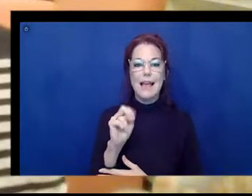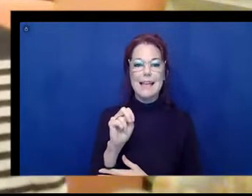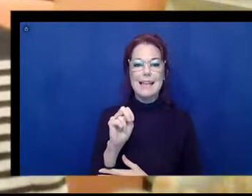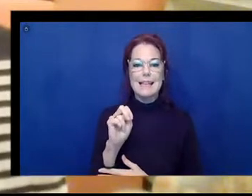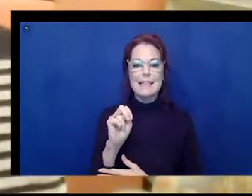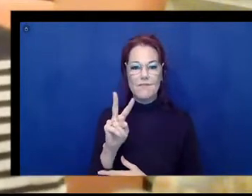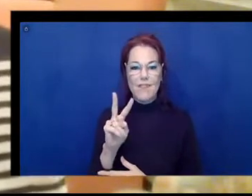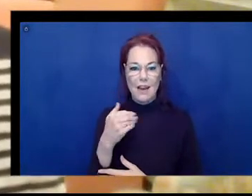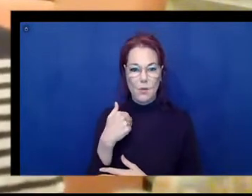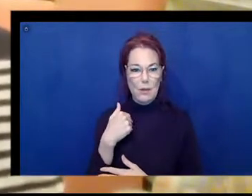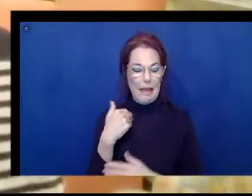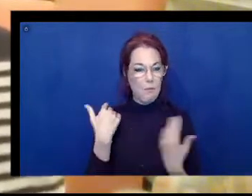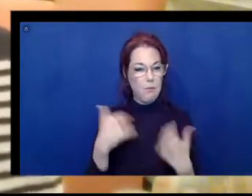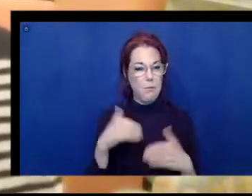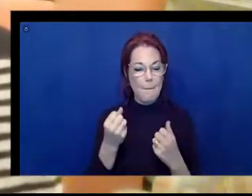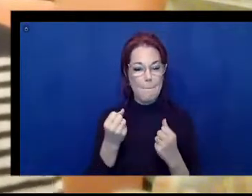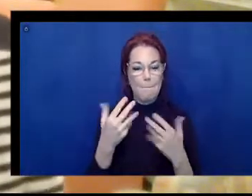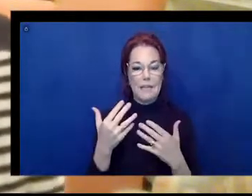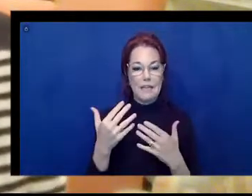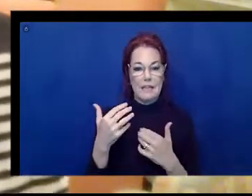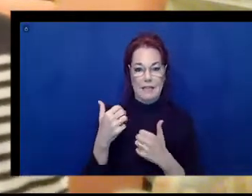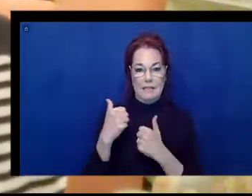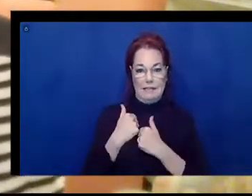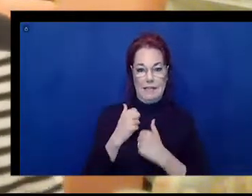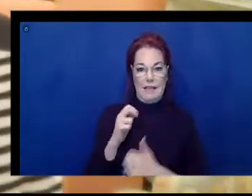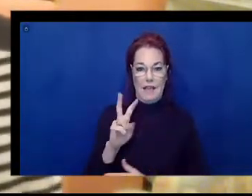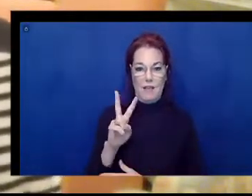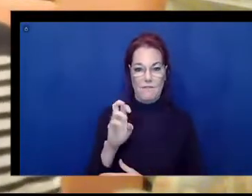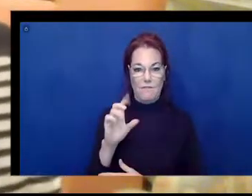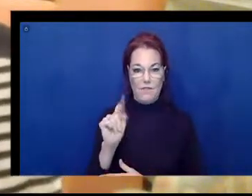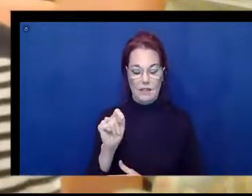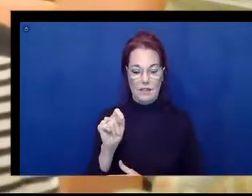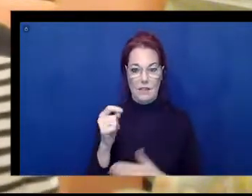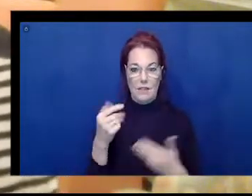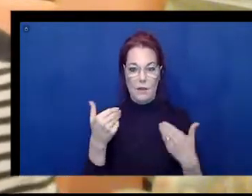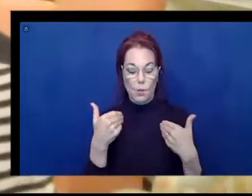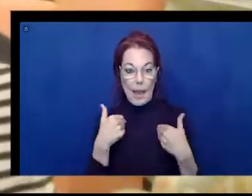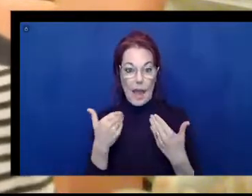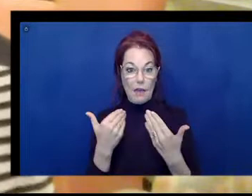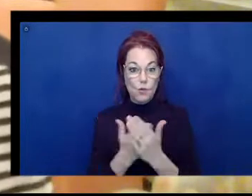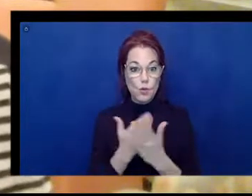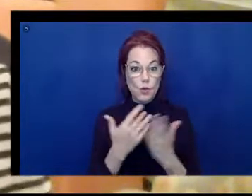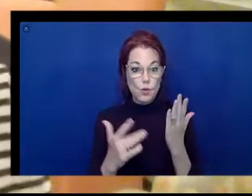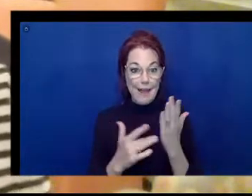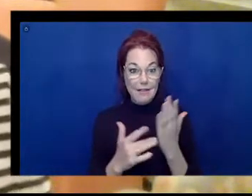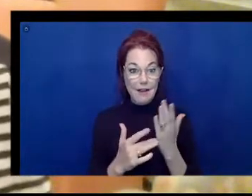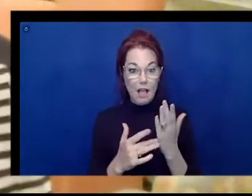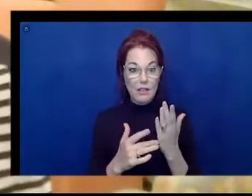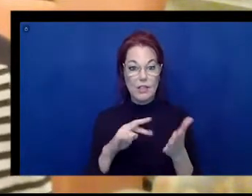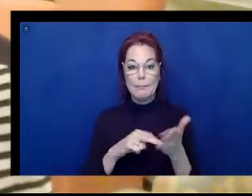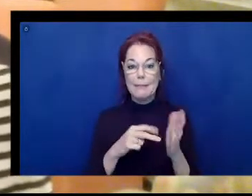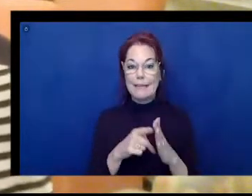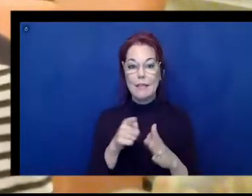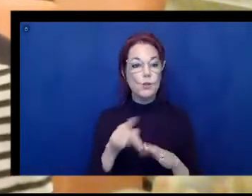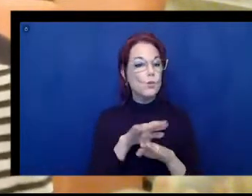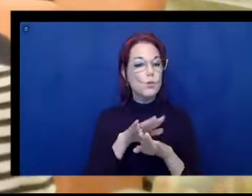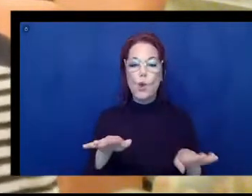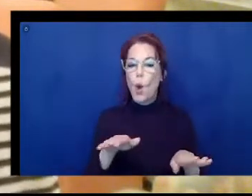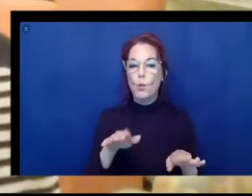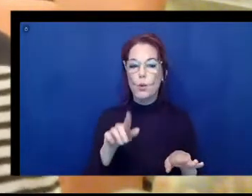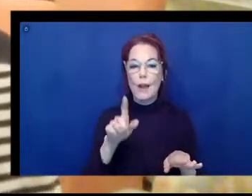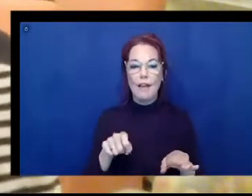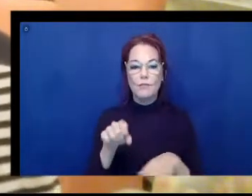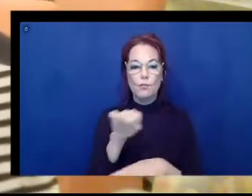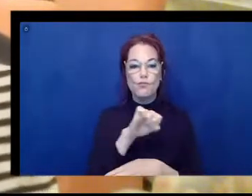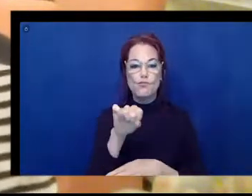driverless, you know, this new technology that you don't have to drive the car. And I think our veterans really deserve